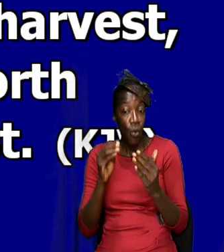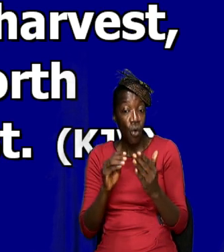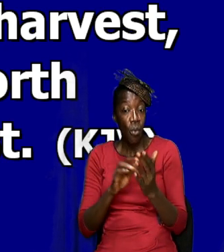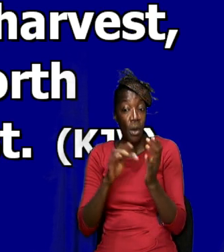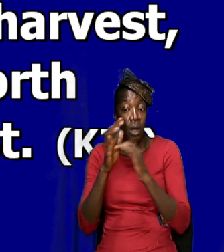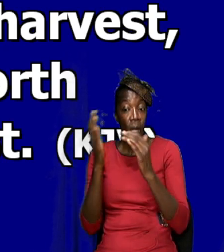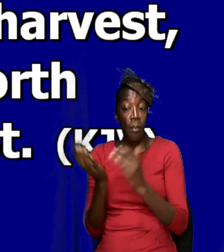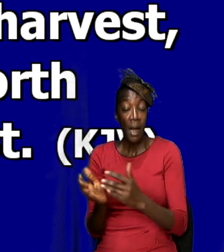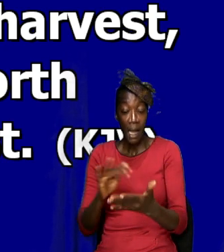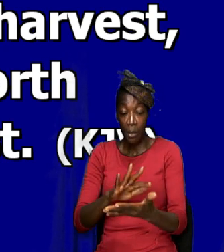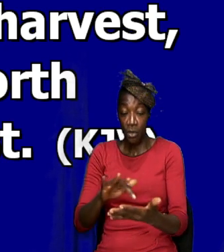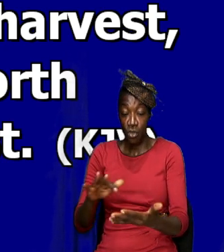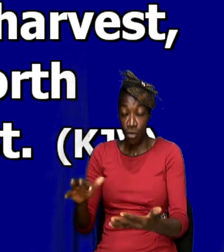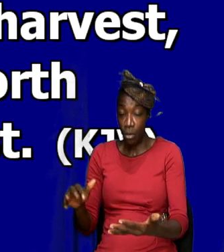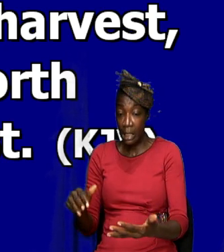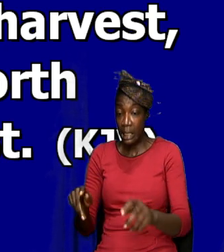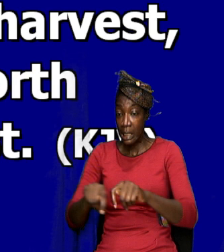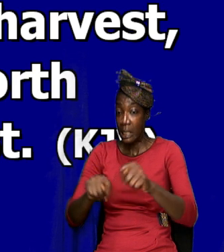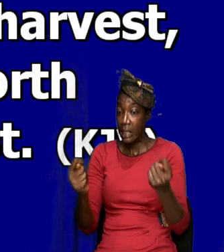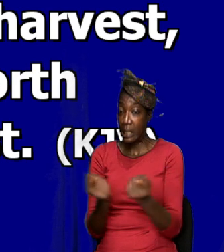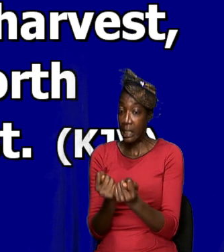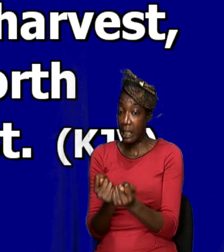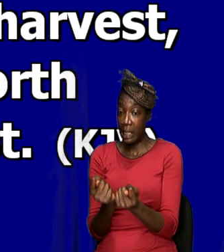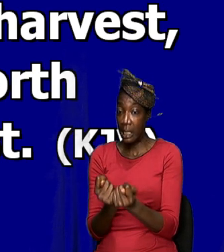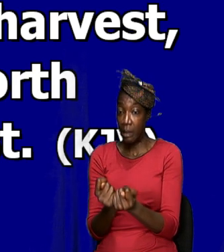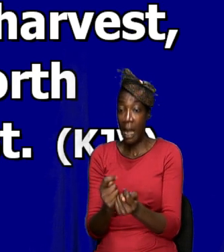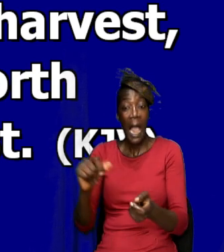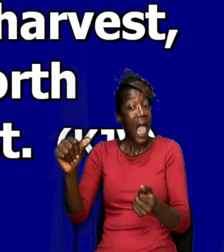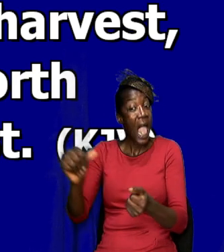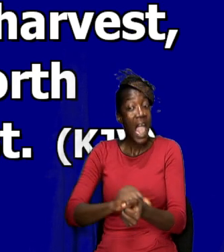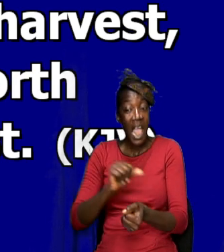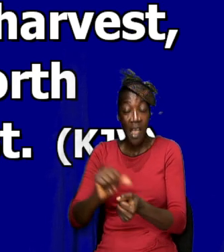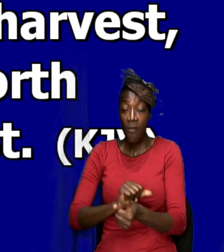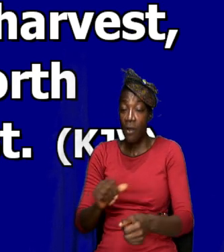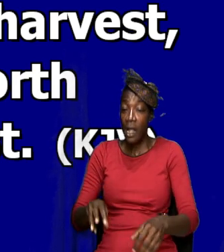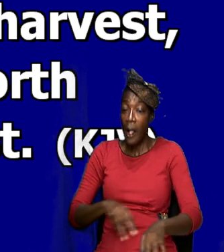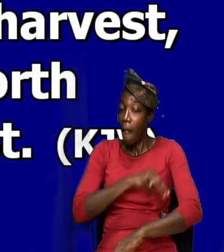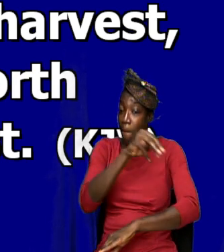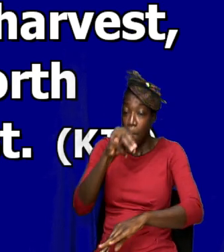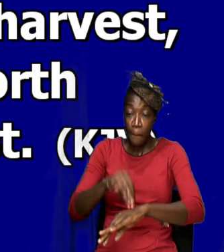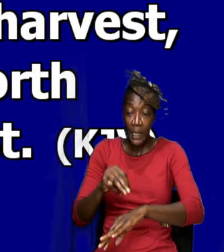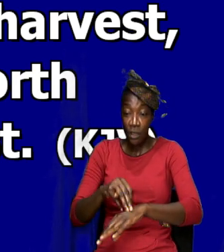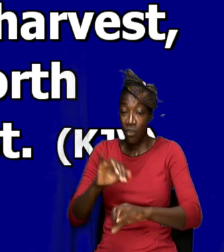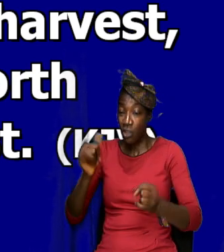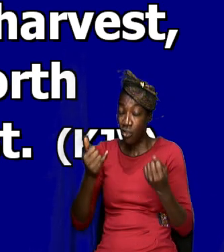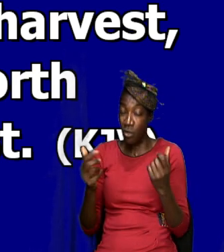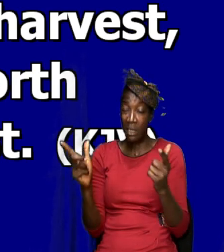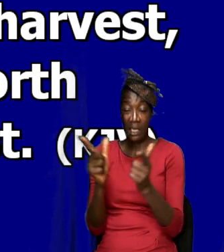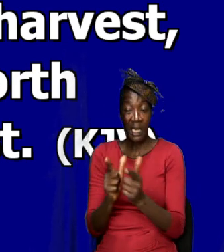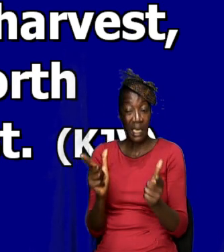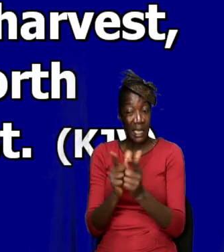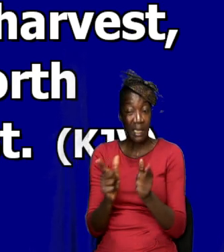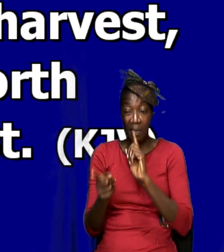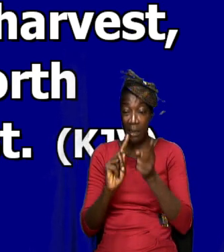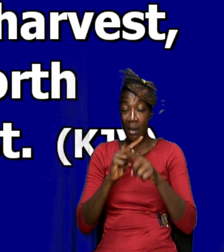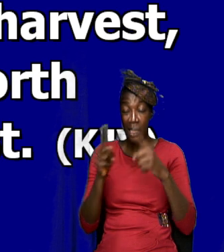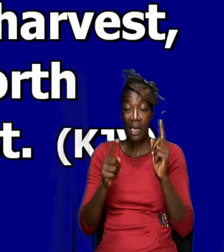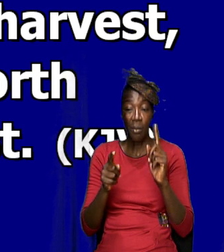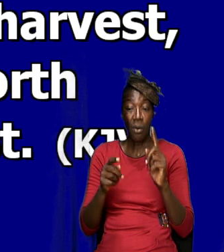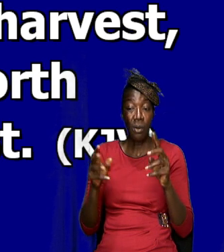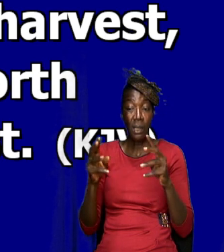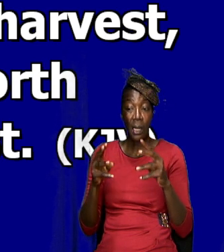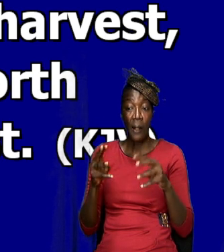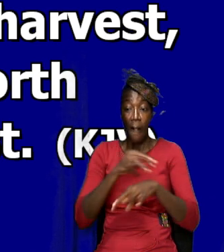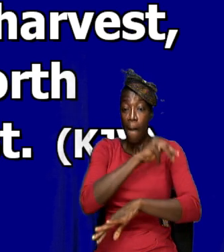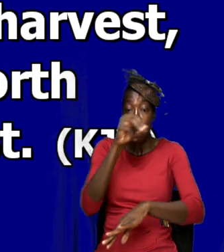majority in the church. Every ministry you can think of, it's just a few. I'm talking about ministries now that